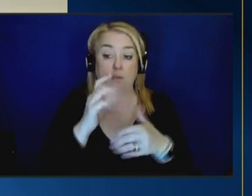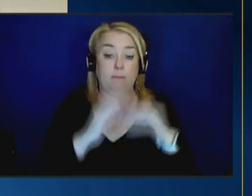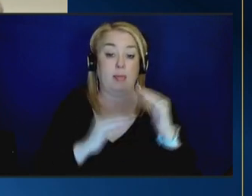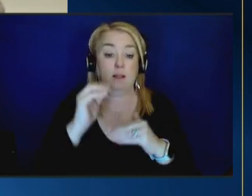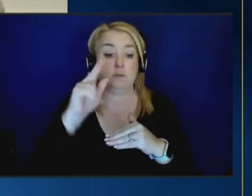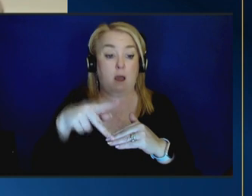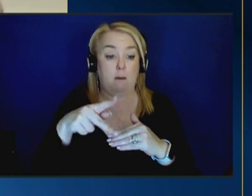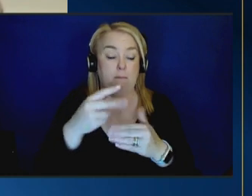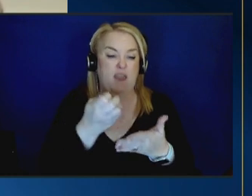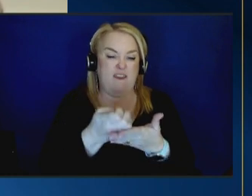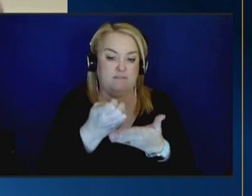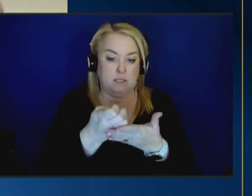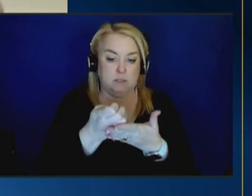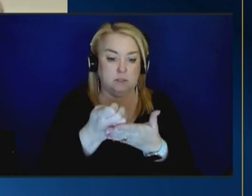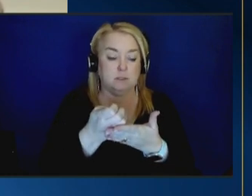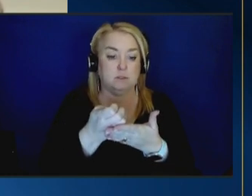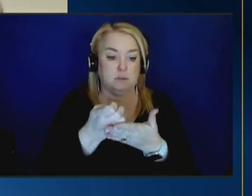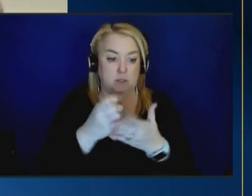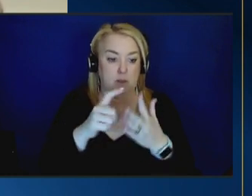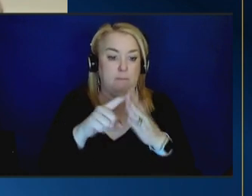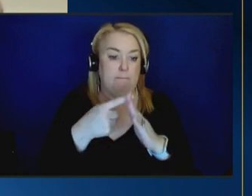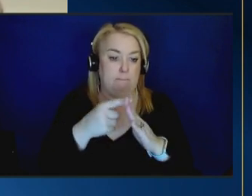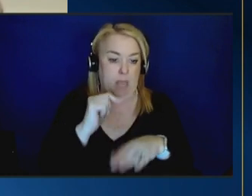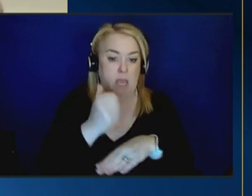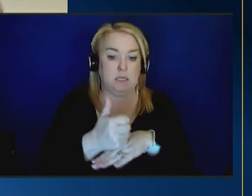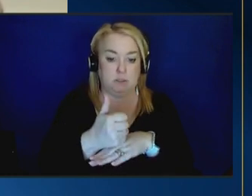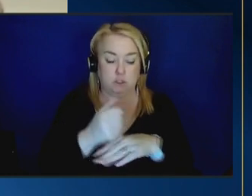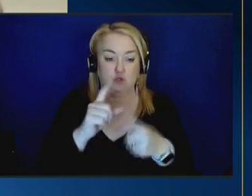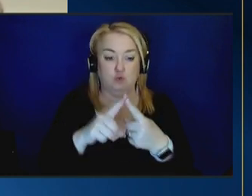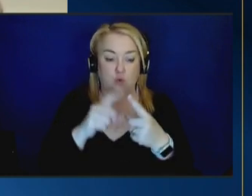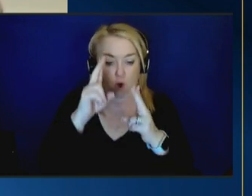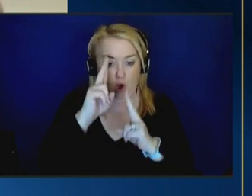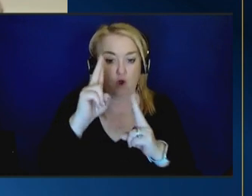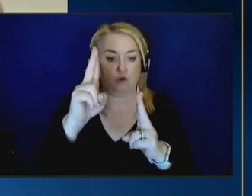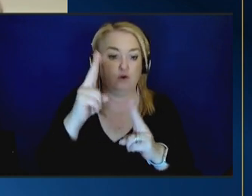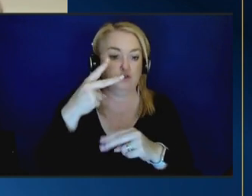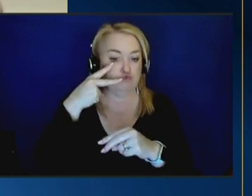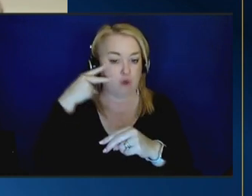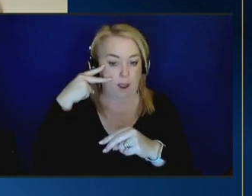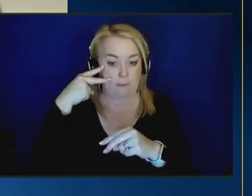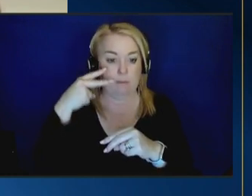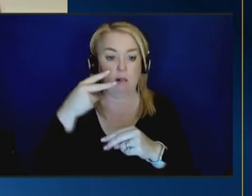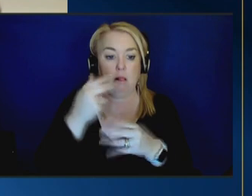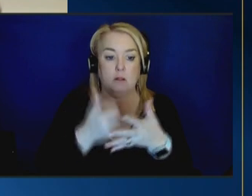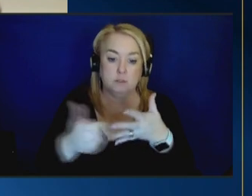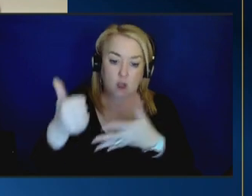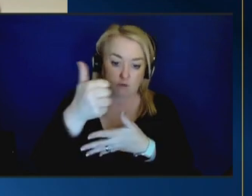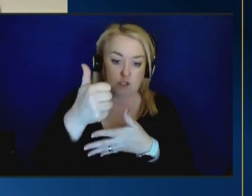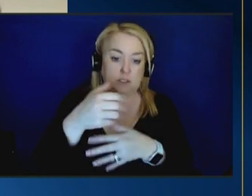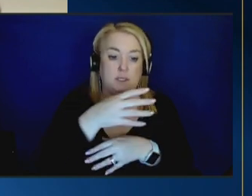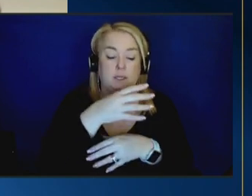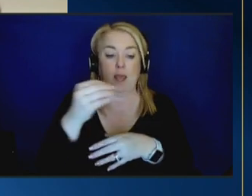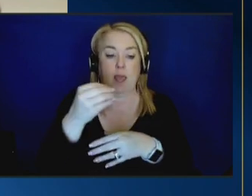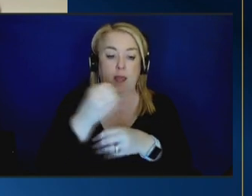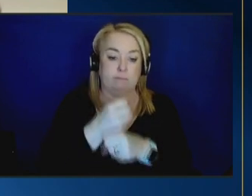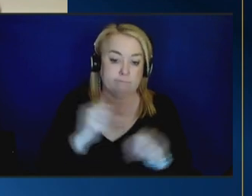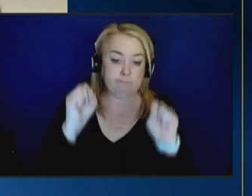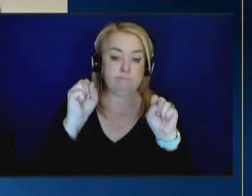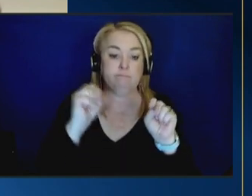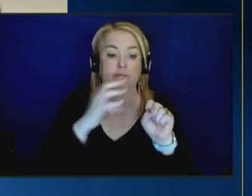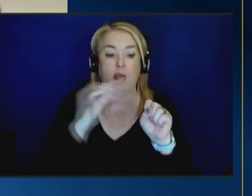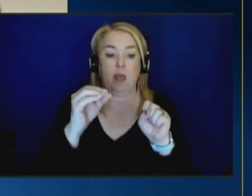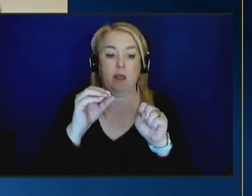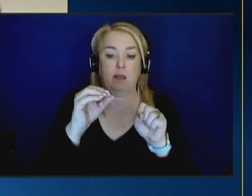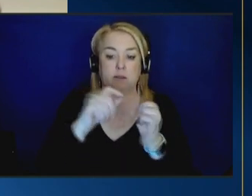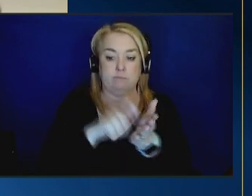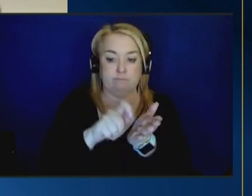base in a in a way that honors tribal sovereignty honors tribal ownership of data and so there's some great collaborations that are